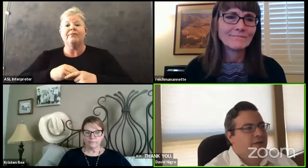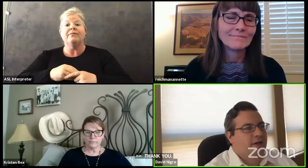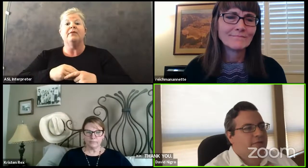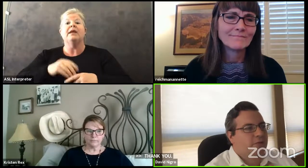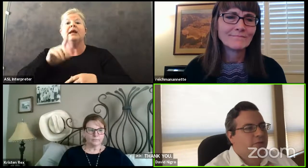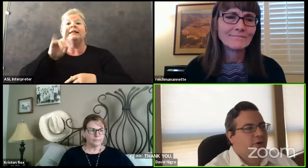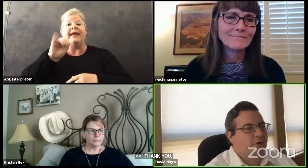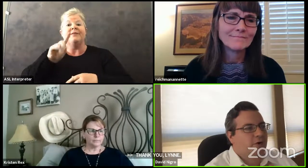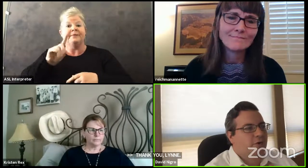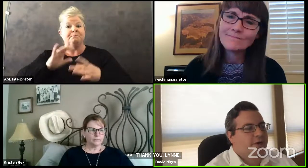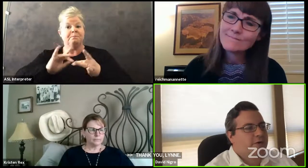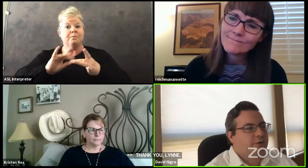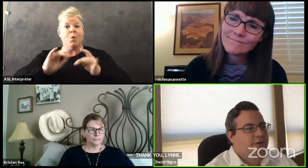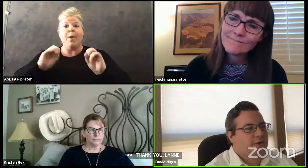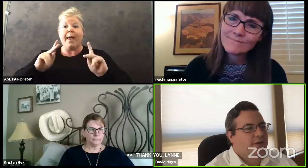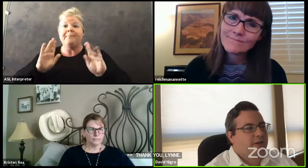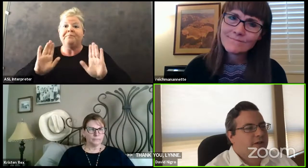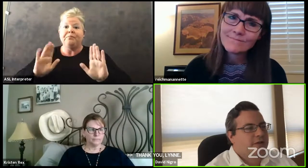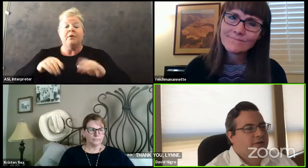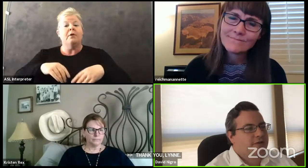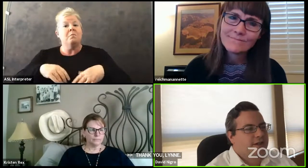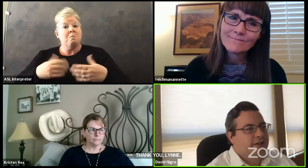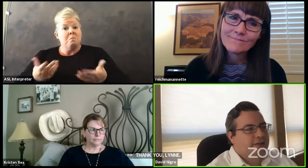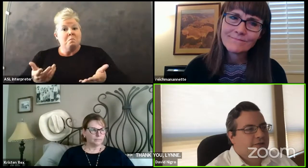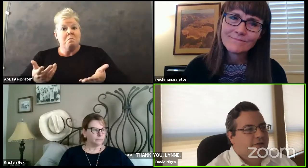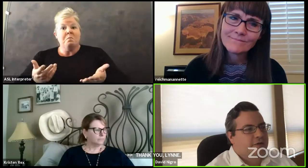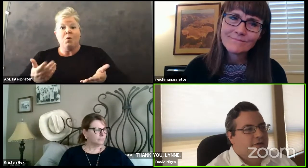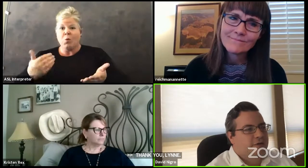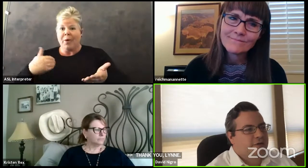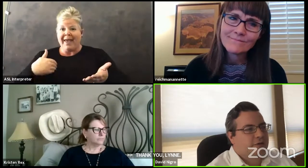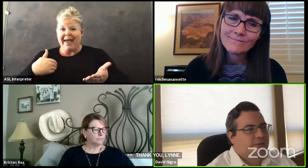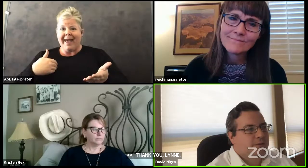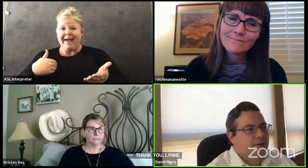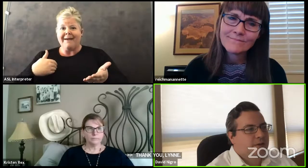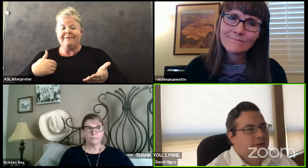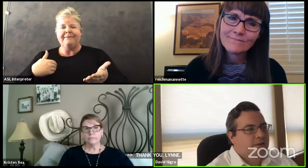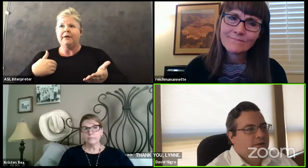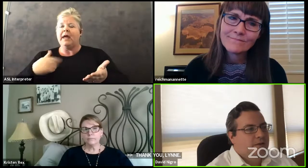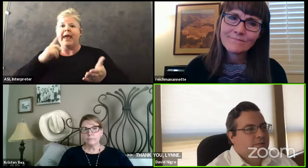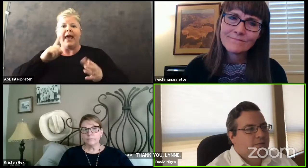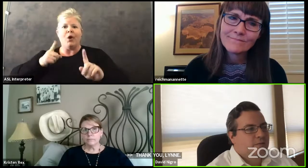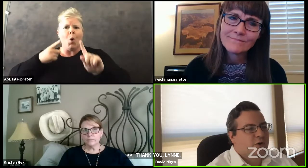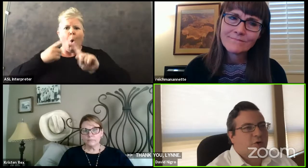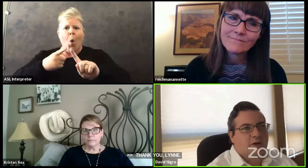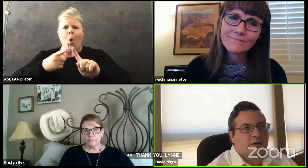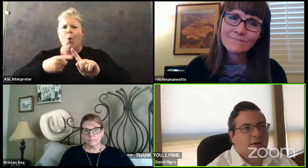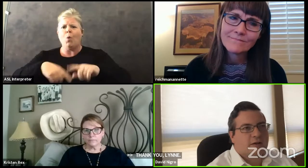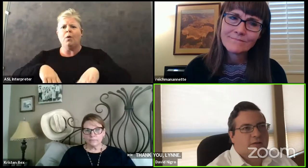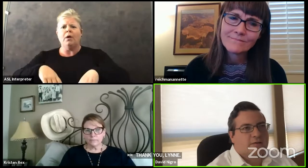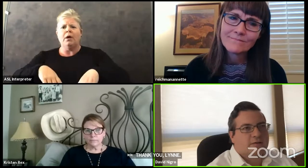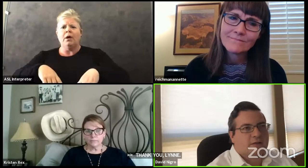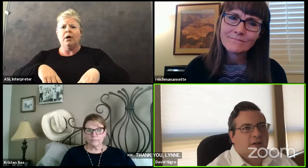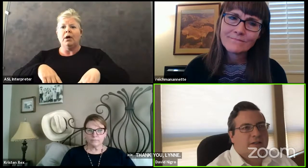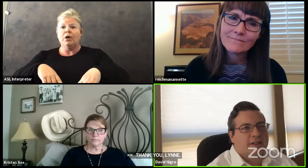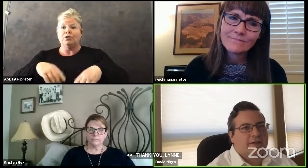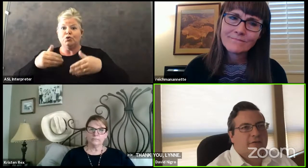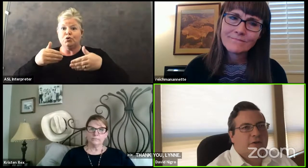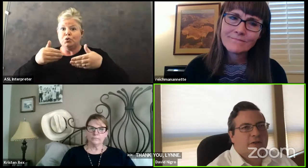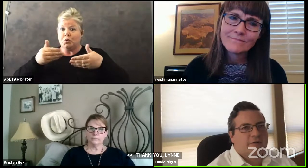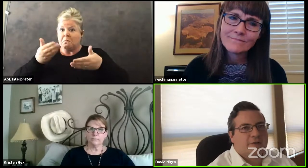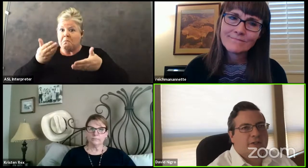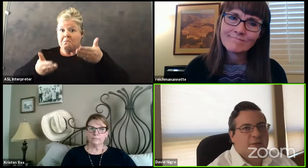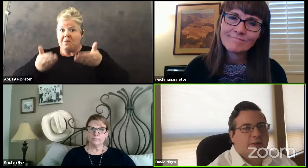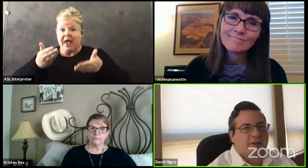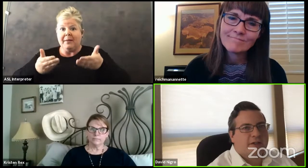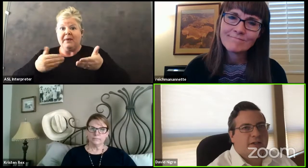of, uh, are we, is there a centralized effort to record our, our collective